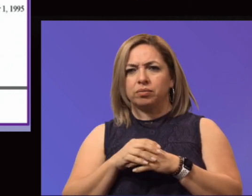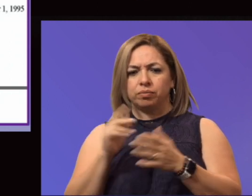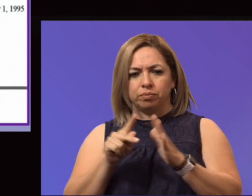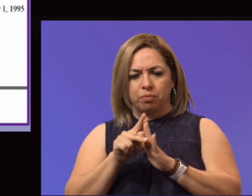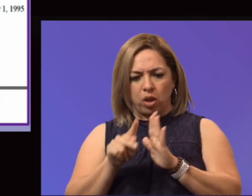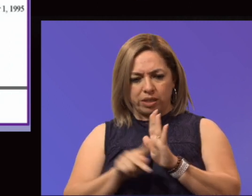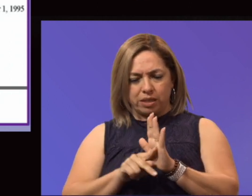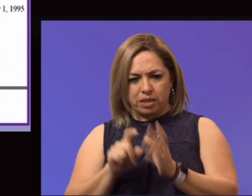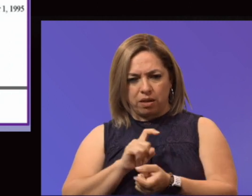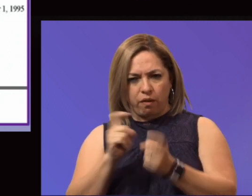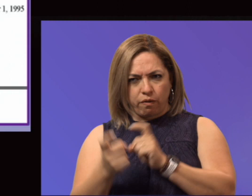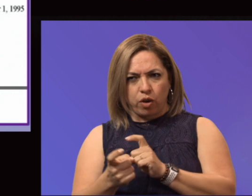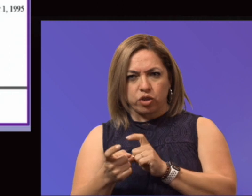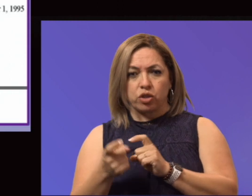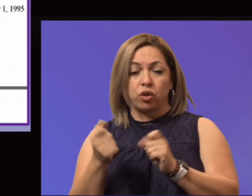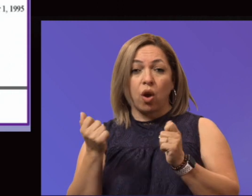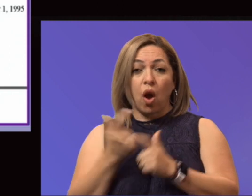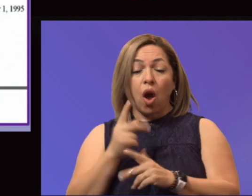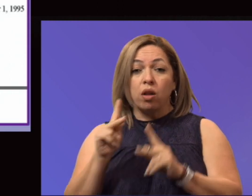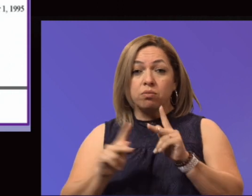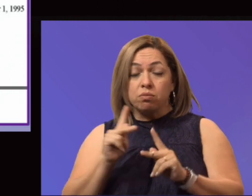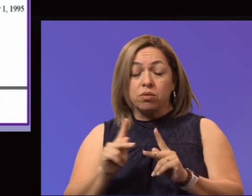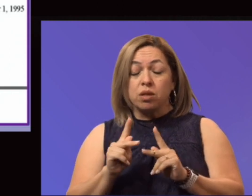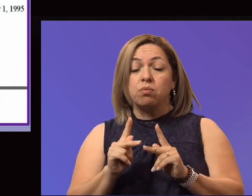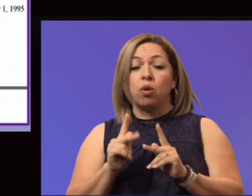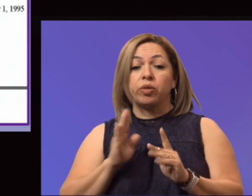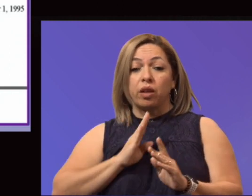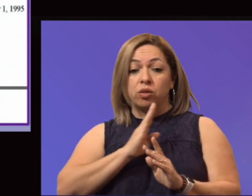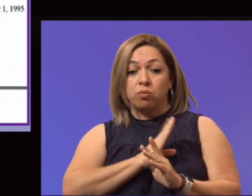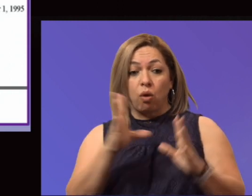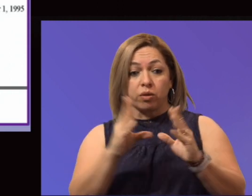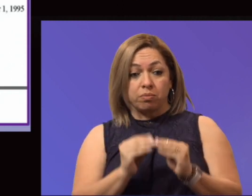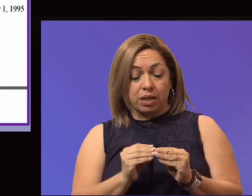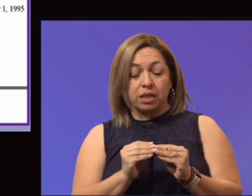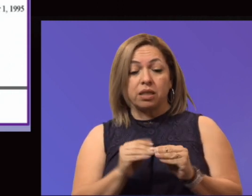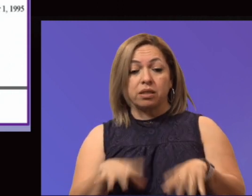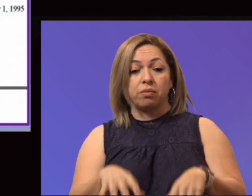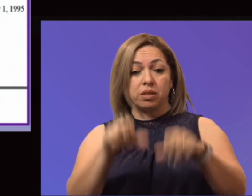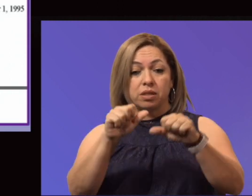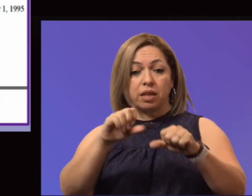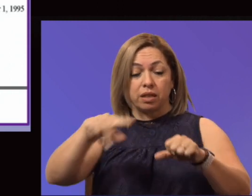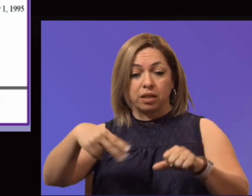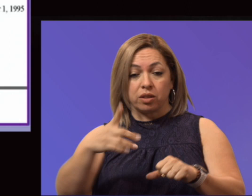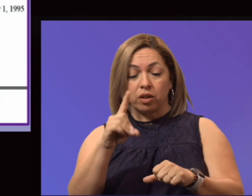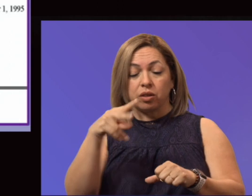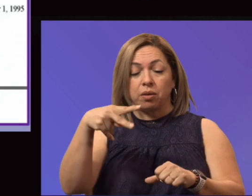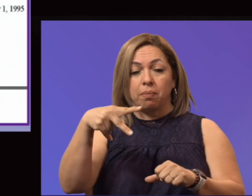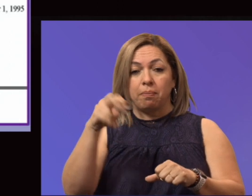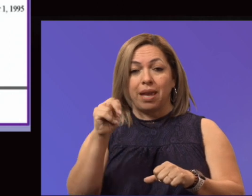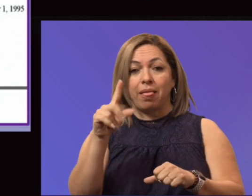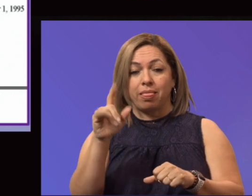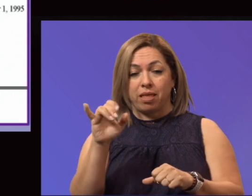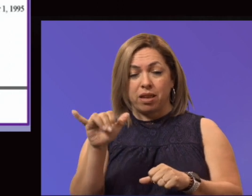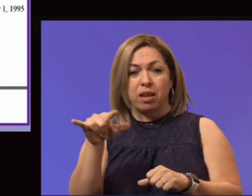that tune in to the board meetings, you've noticed that the board has been taking on and Dr. Pendley has been presenting to them policies